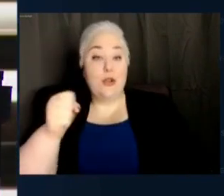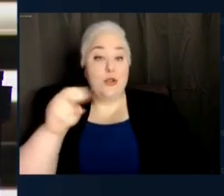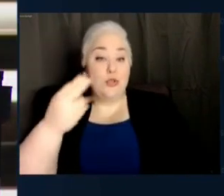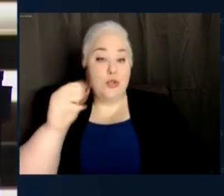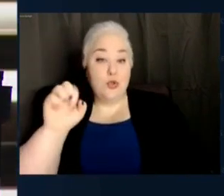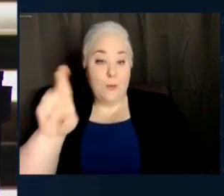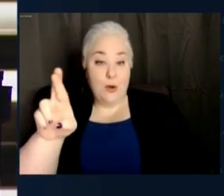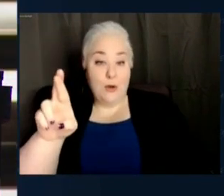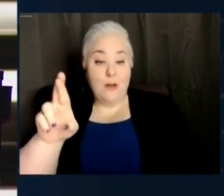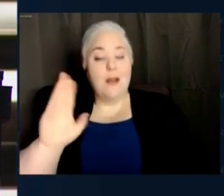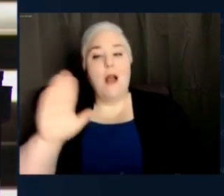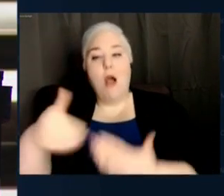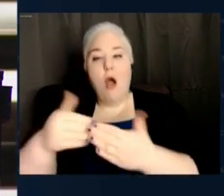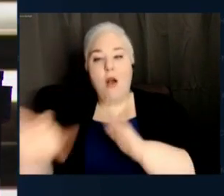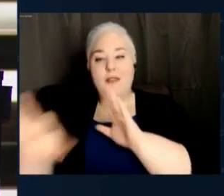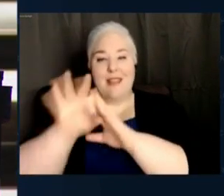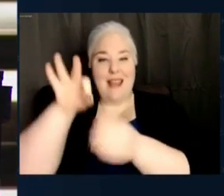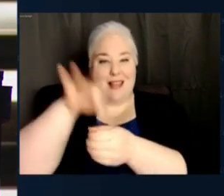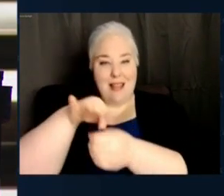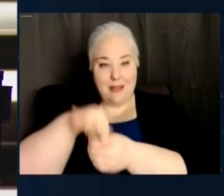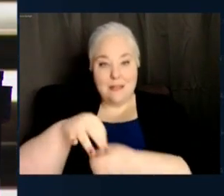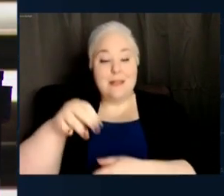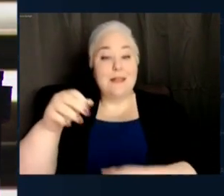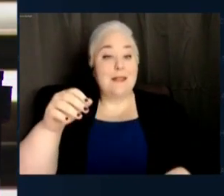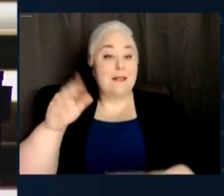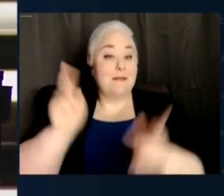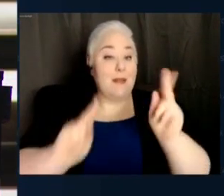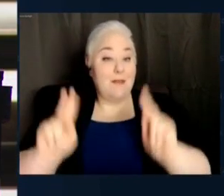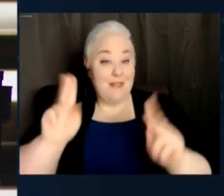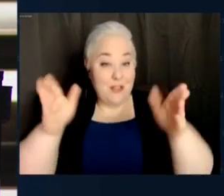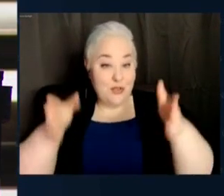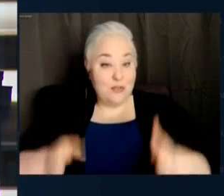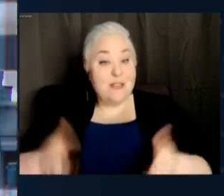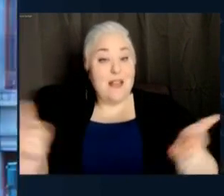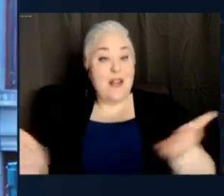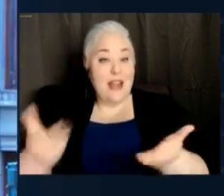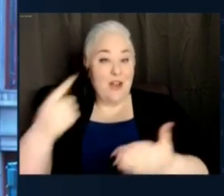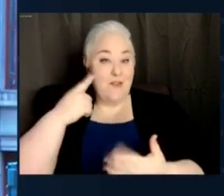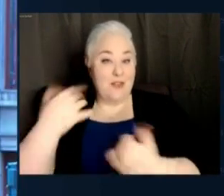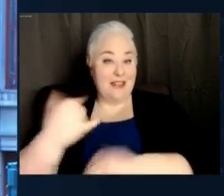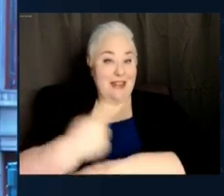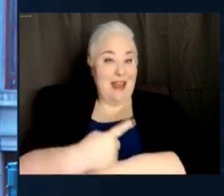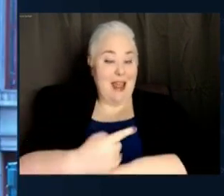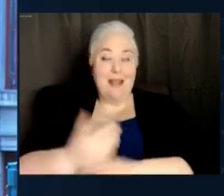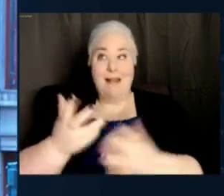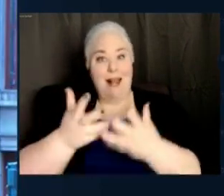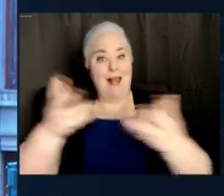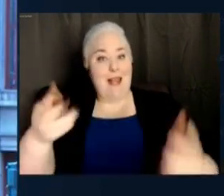gathered here today. A lot of history is being made today.